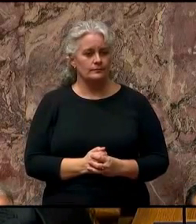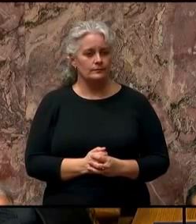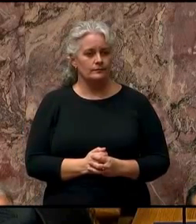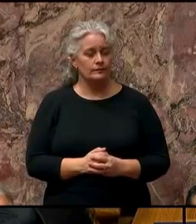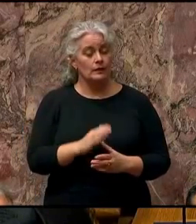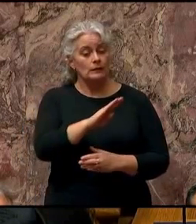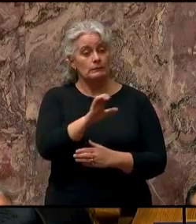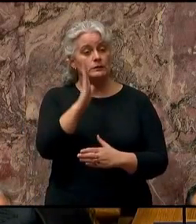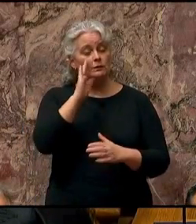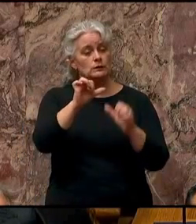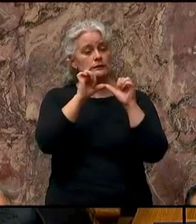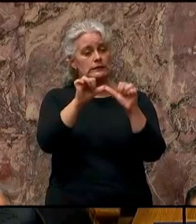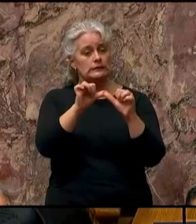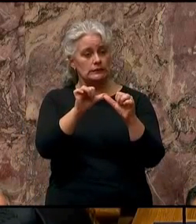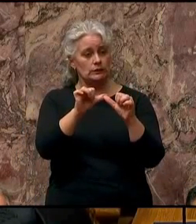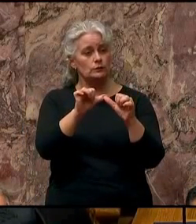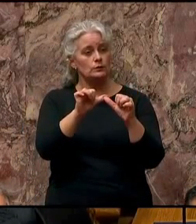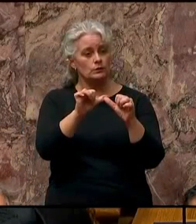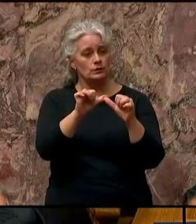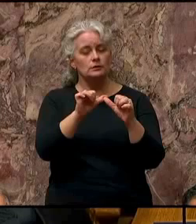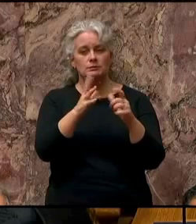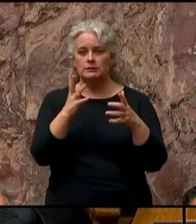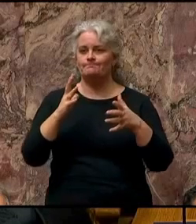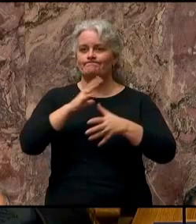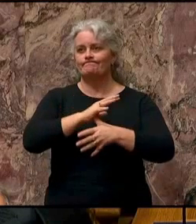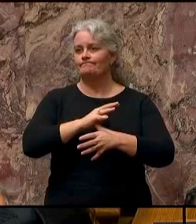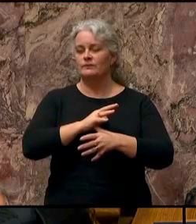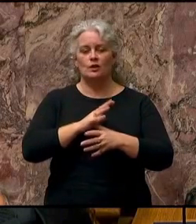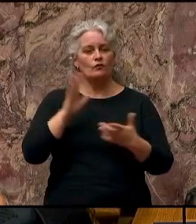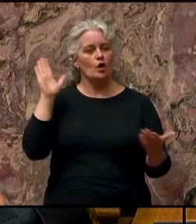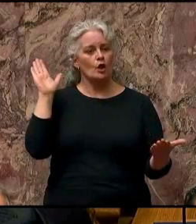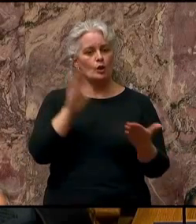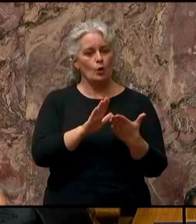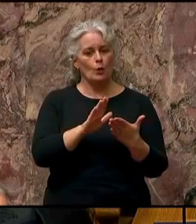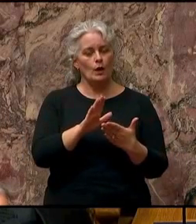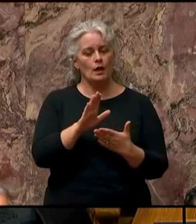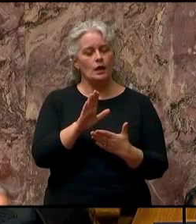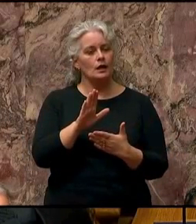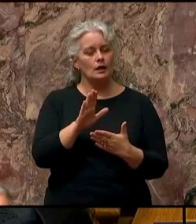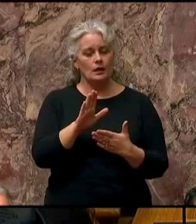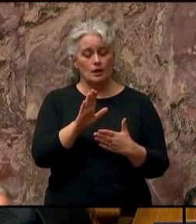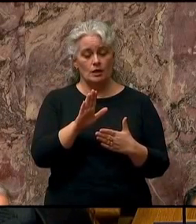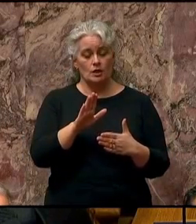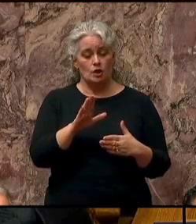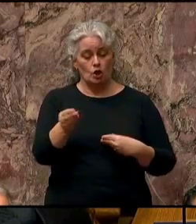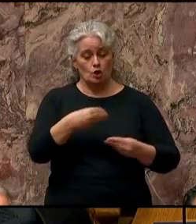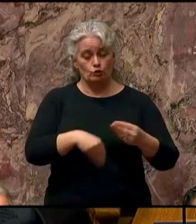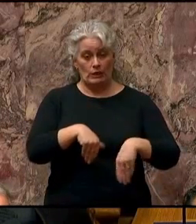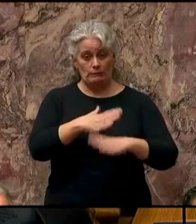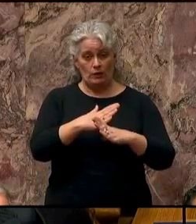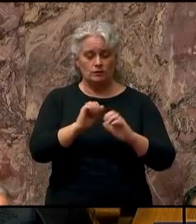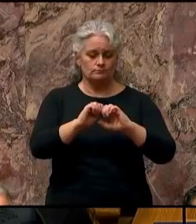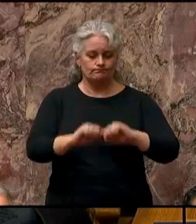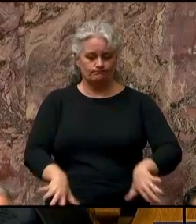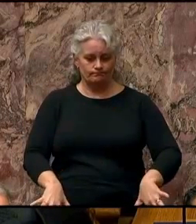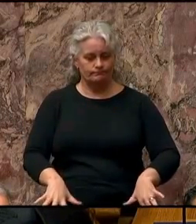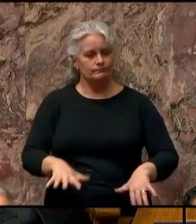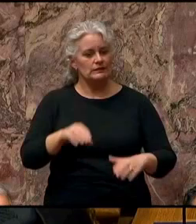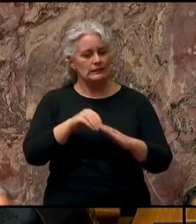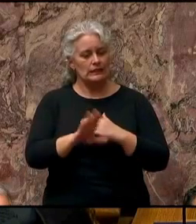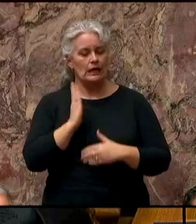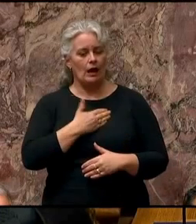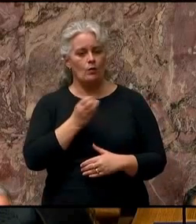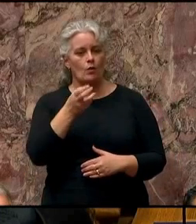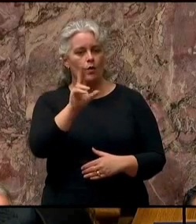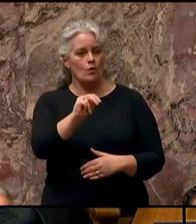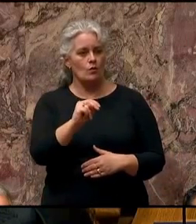And BC will continue to be a champion for lowering outdated trade barriers that hinder growth within our own country.